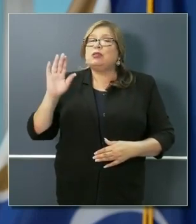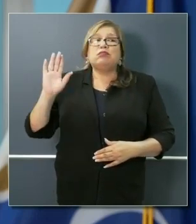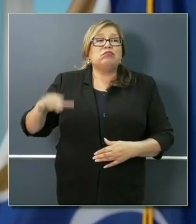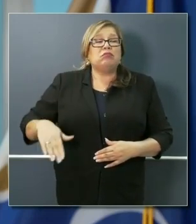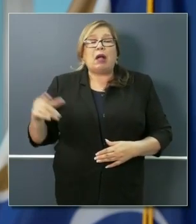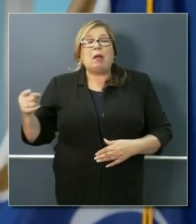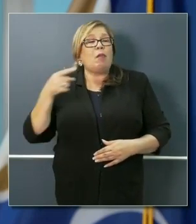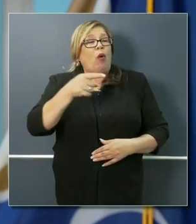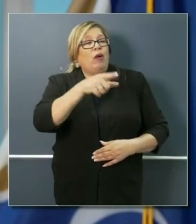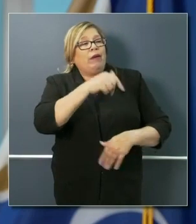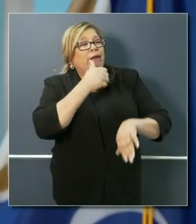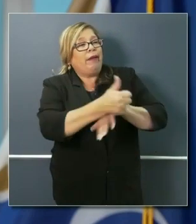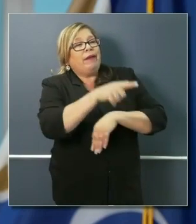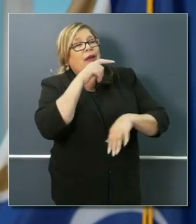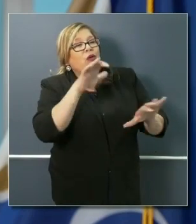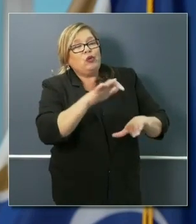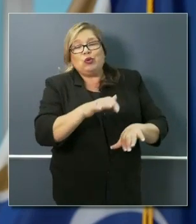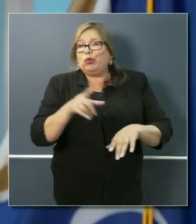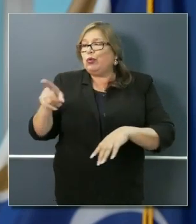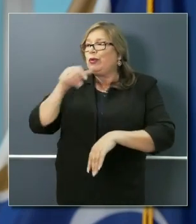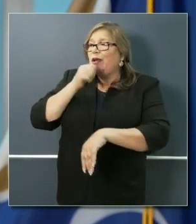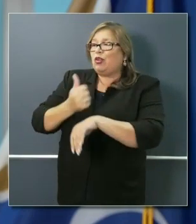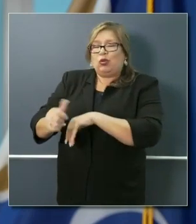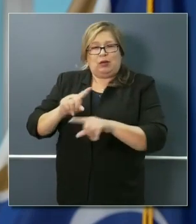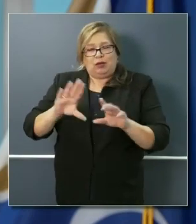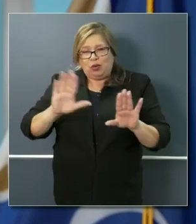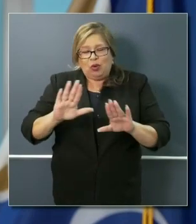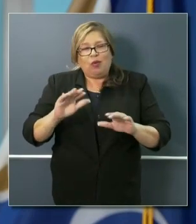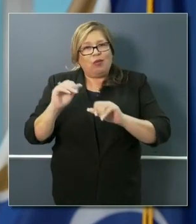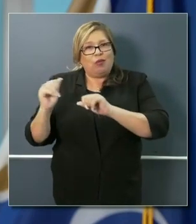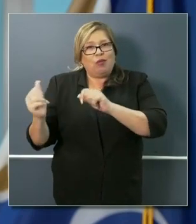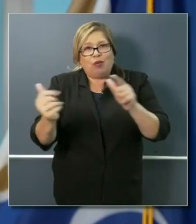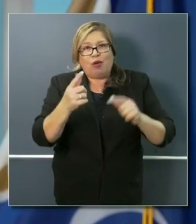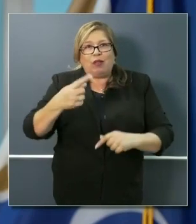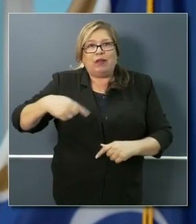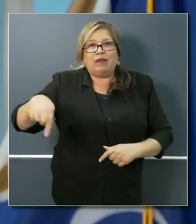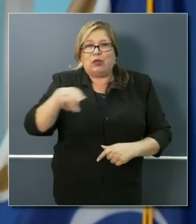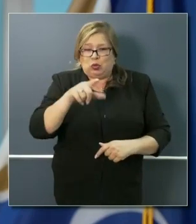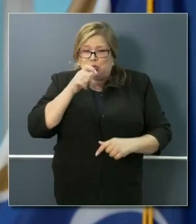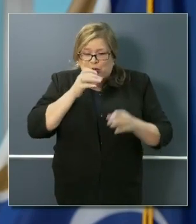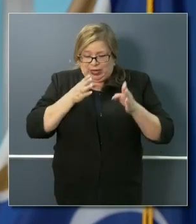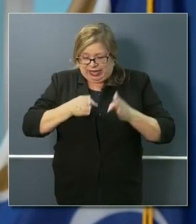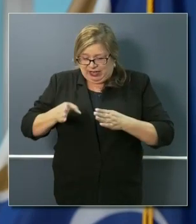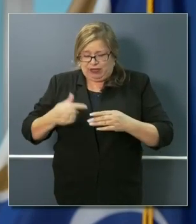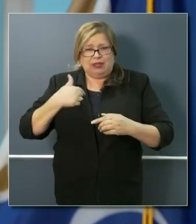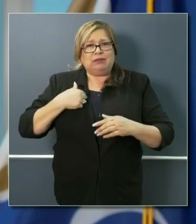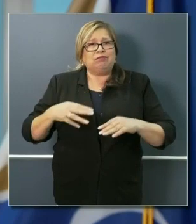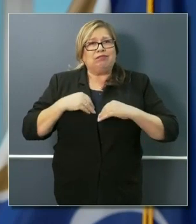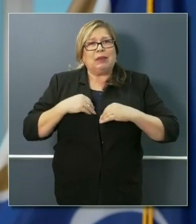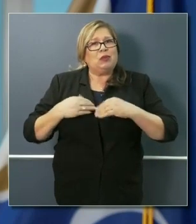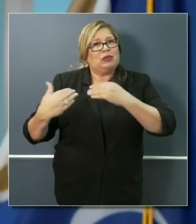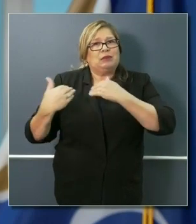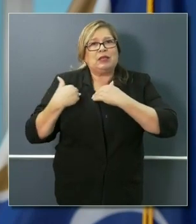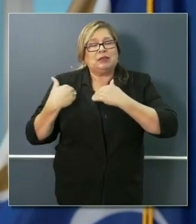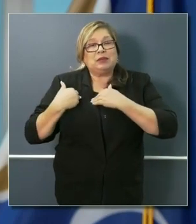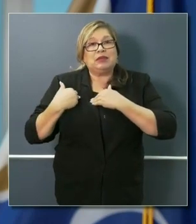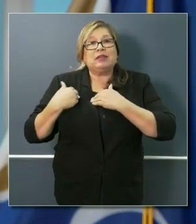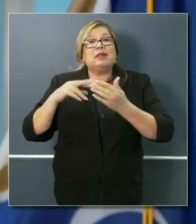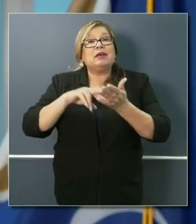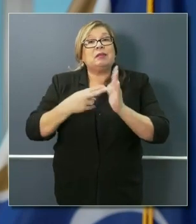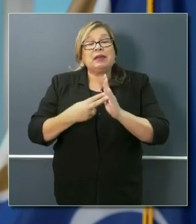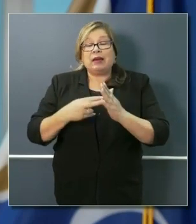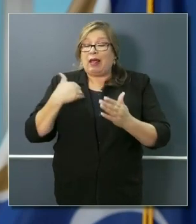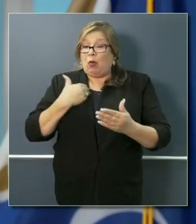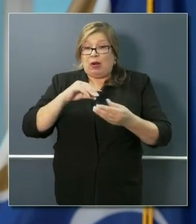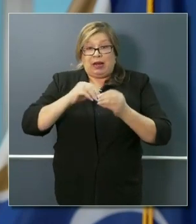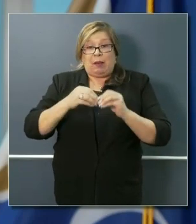do, pointing fingers. It's the individual acts of tens of millions of Californians that allow me to say the following. The numbers in the